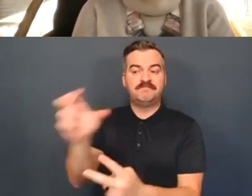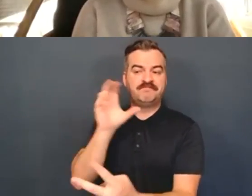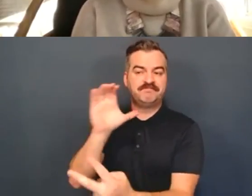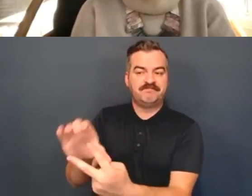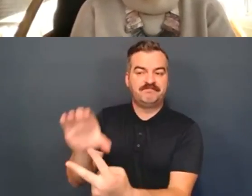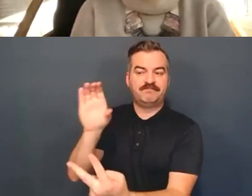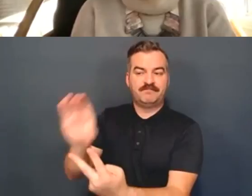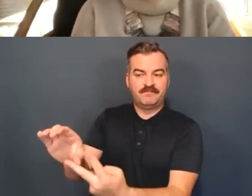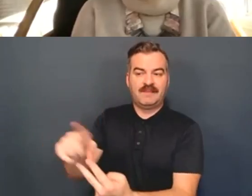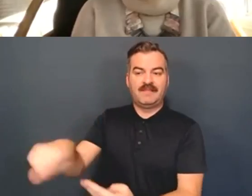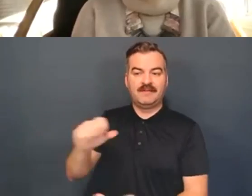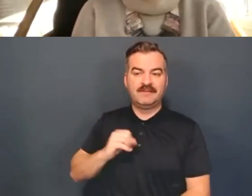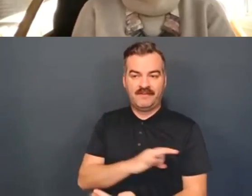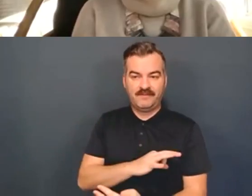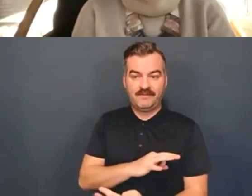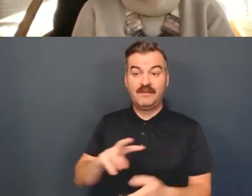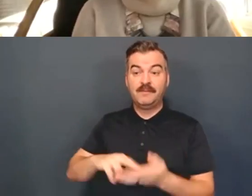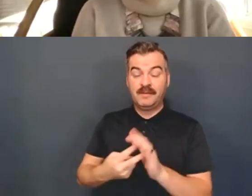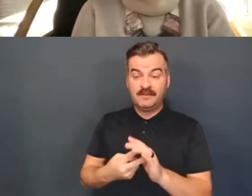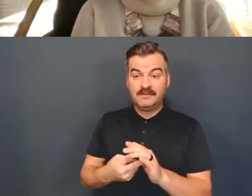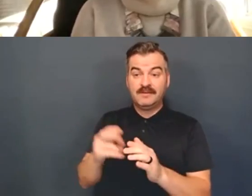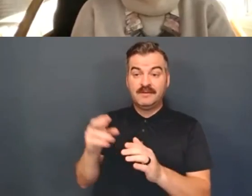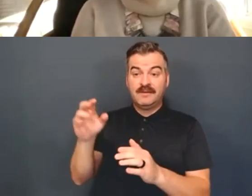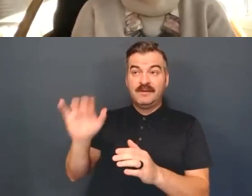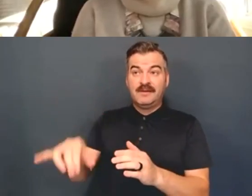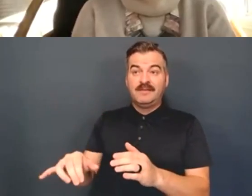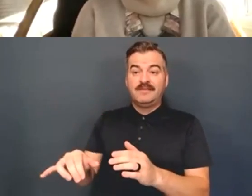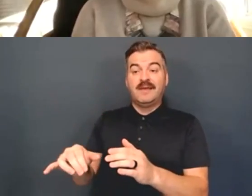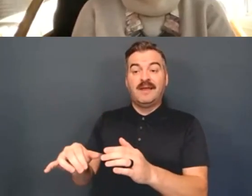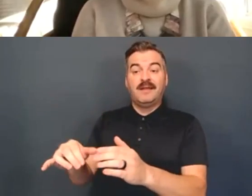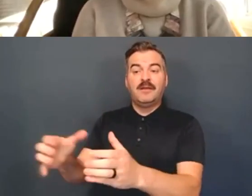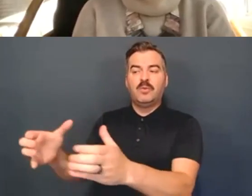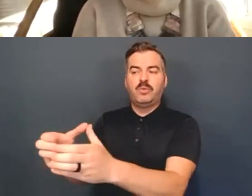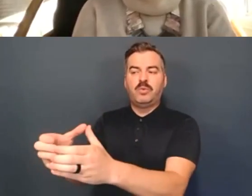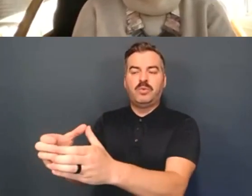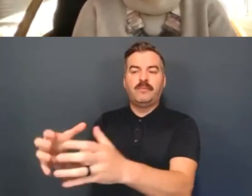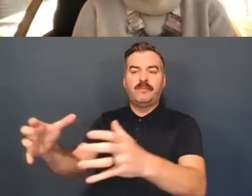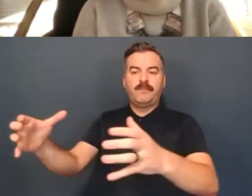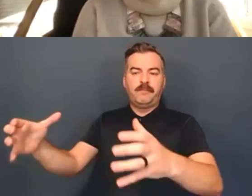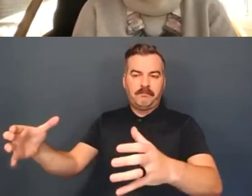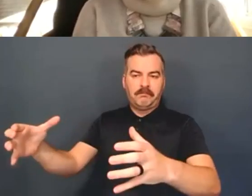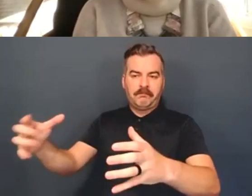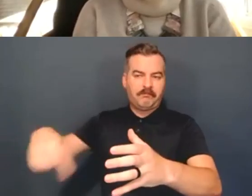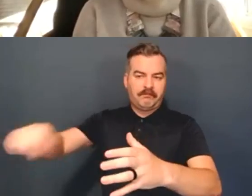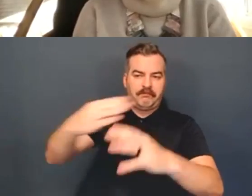simply have widened the circle of containment and there's nothing wrong with that.